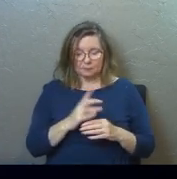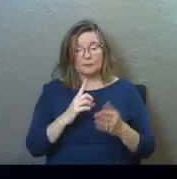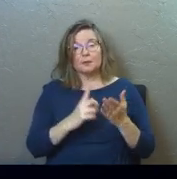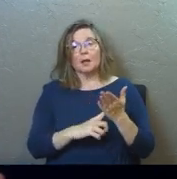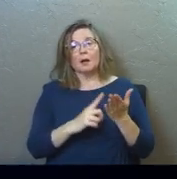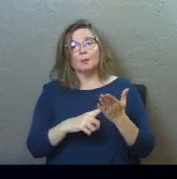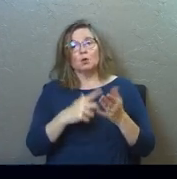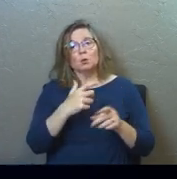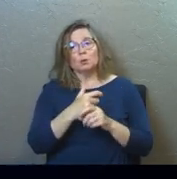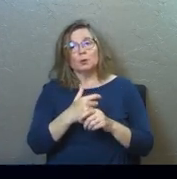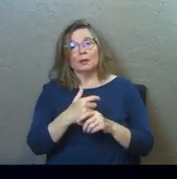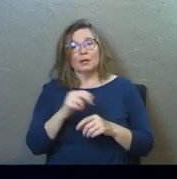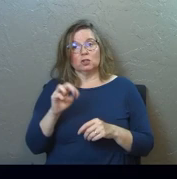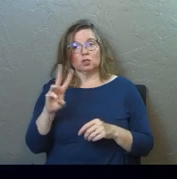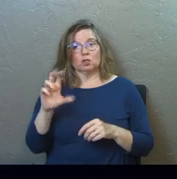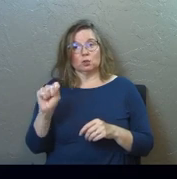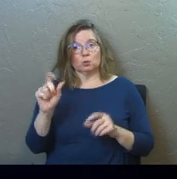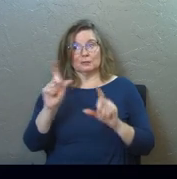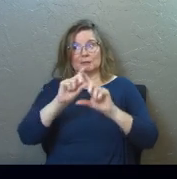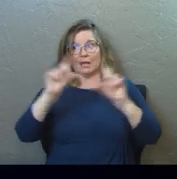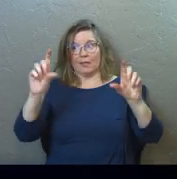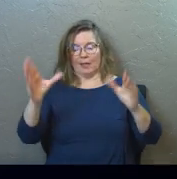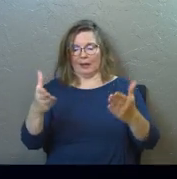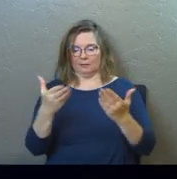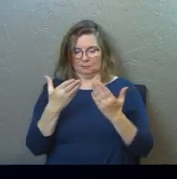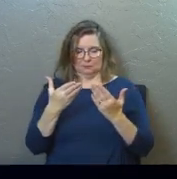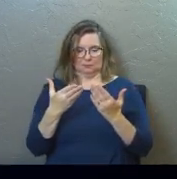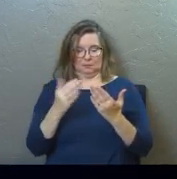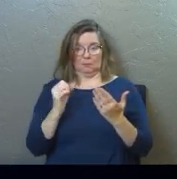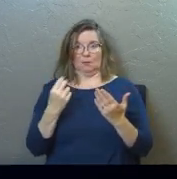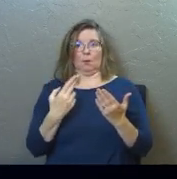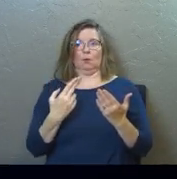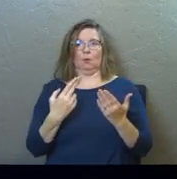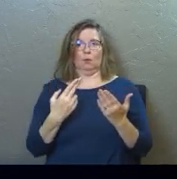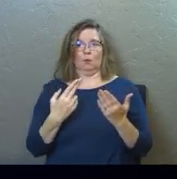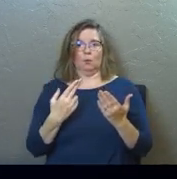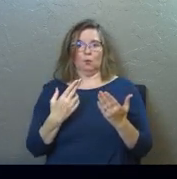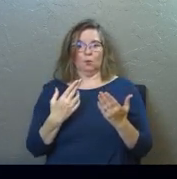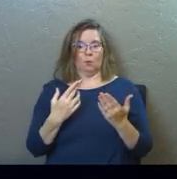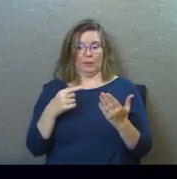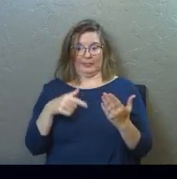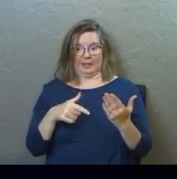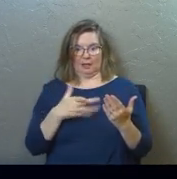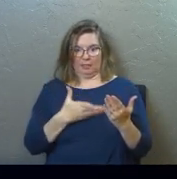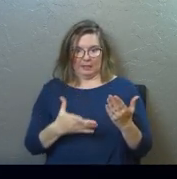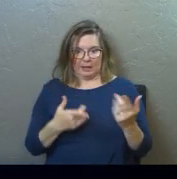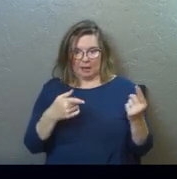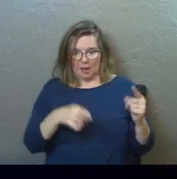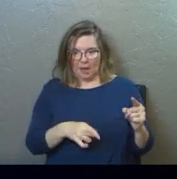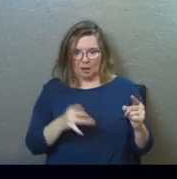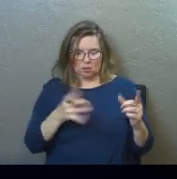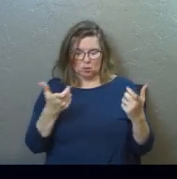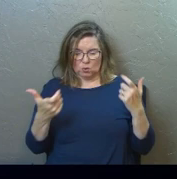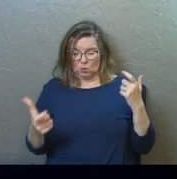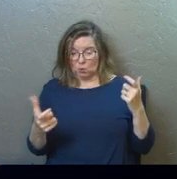Sometimes like you'll get a news headline and it's like, oh my gosh, right? Like this thing happened. was so huge.